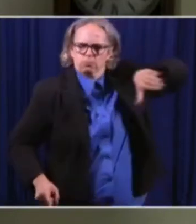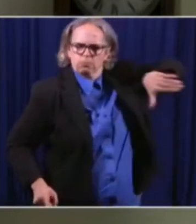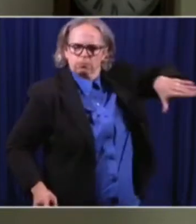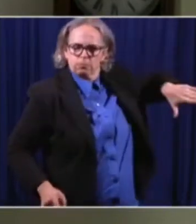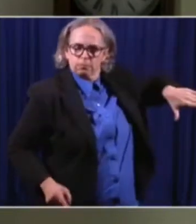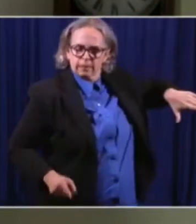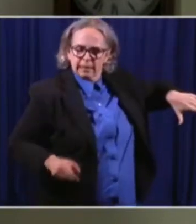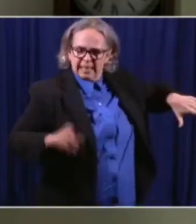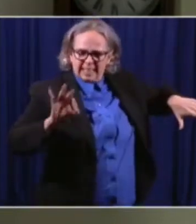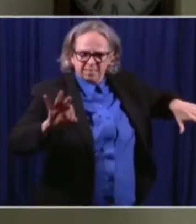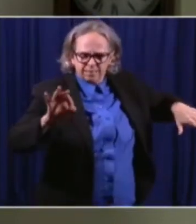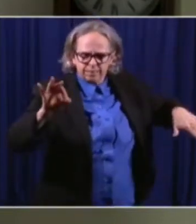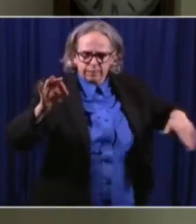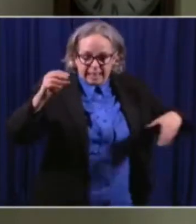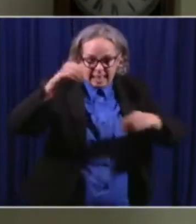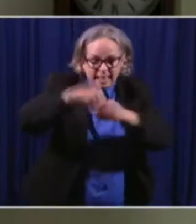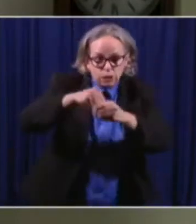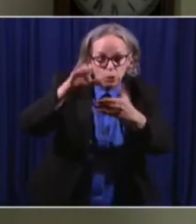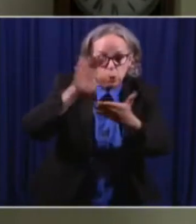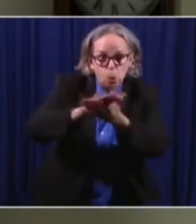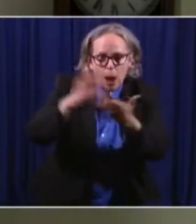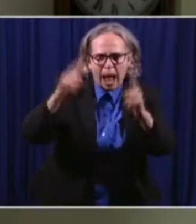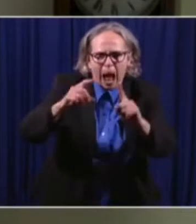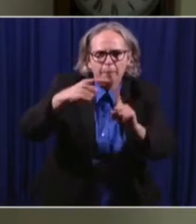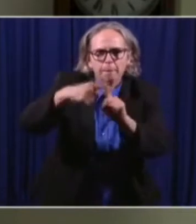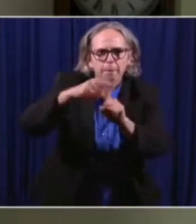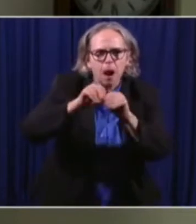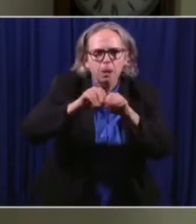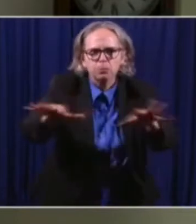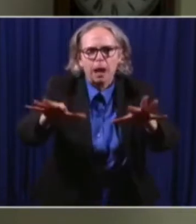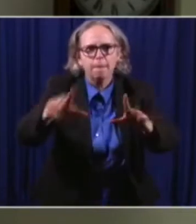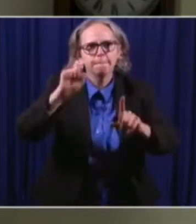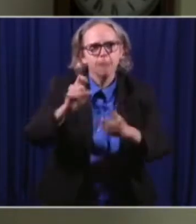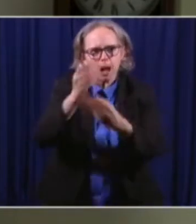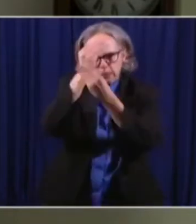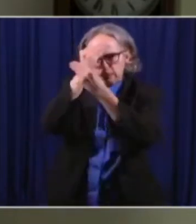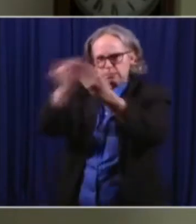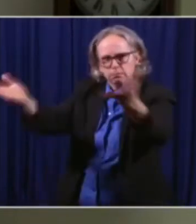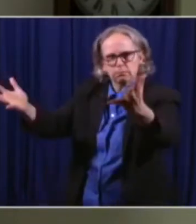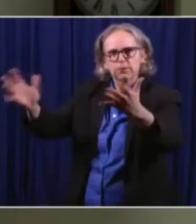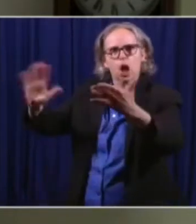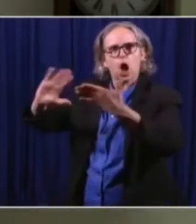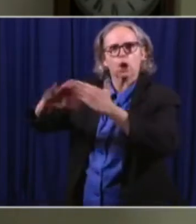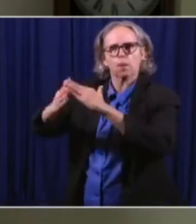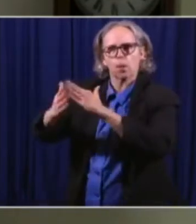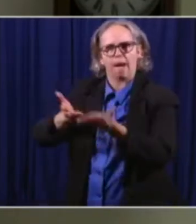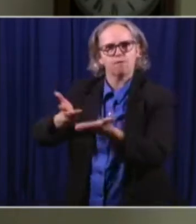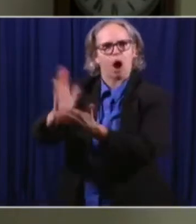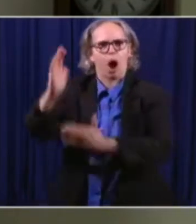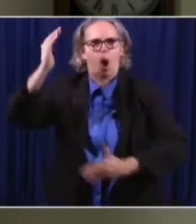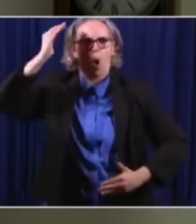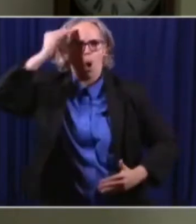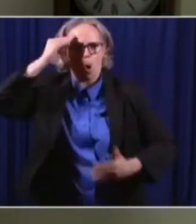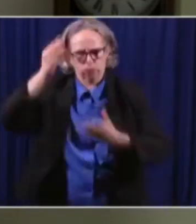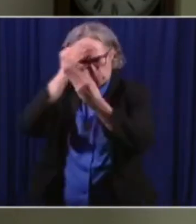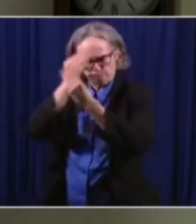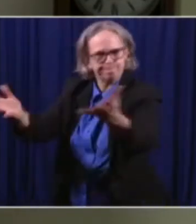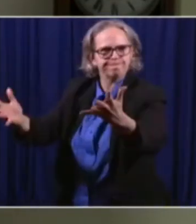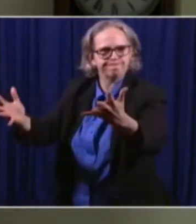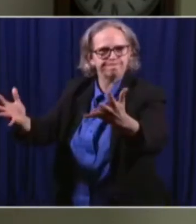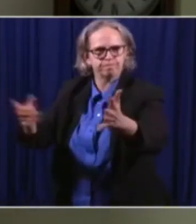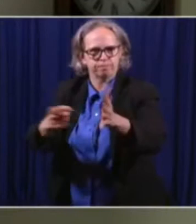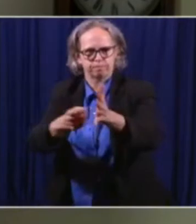in in the school or if it's been associated with the school. Prompt reporting to the public